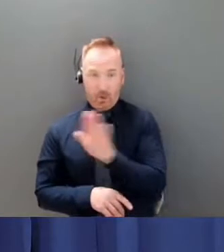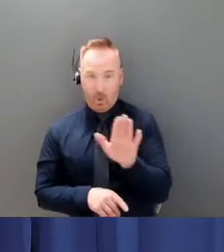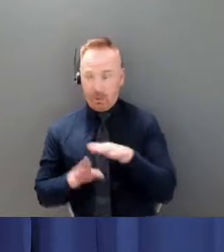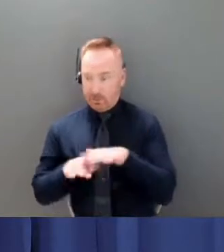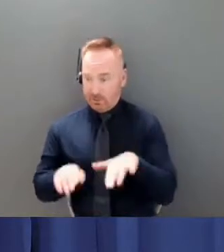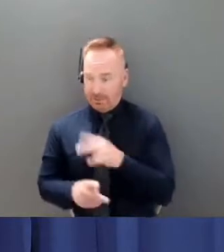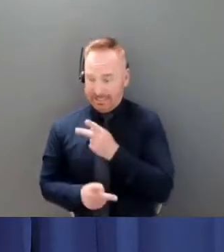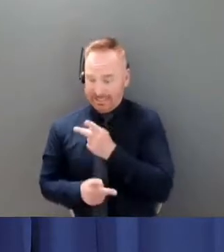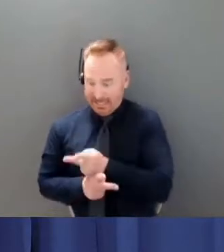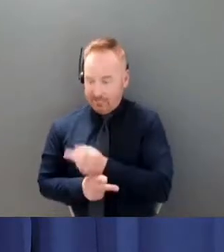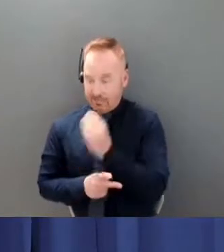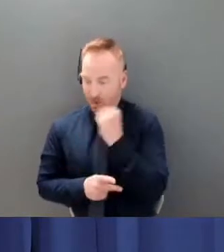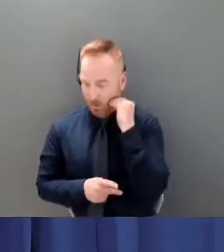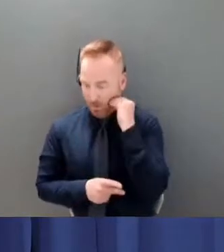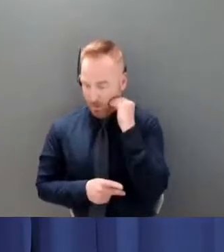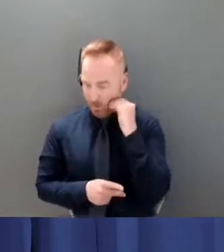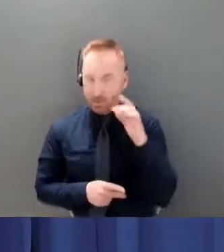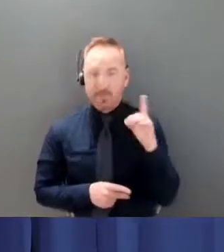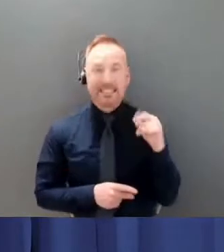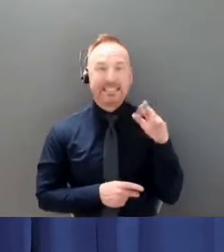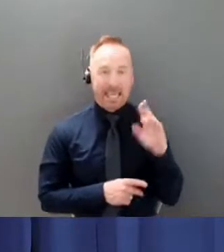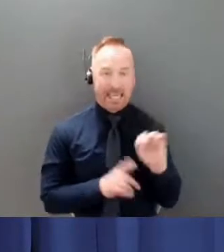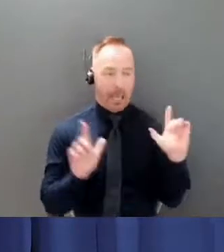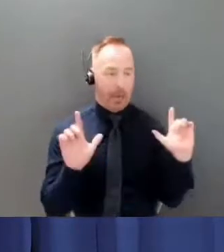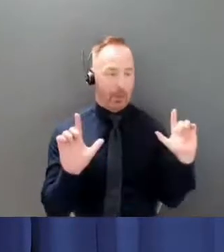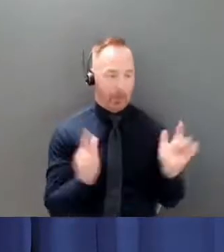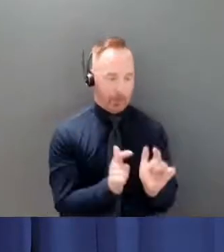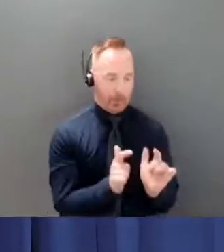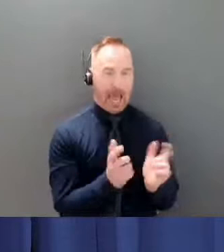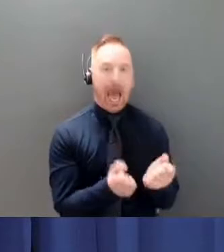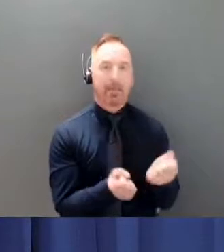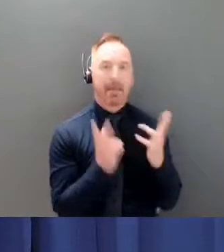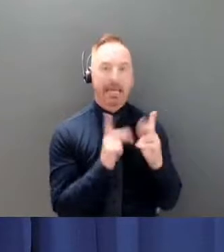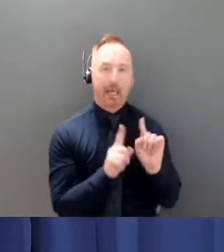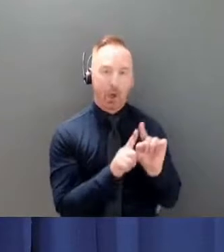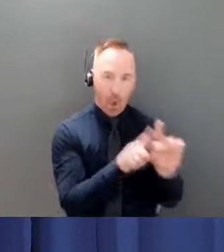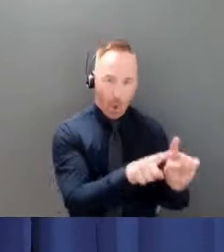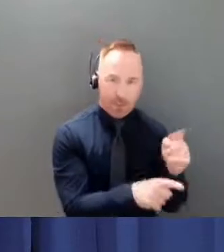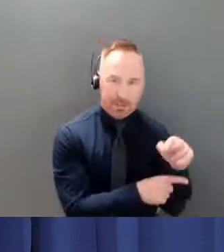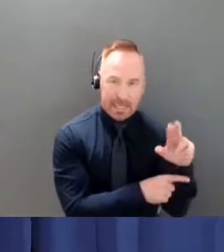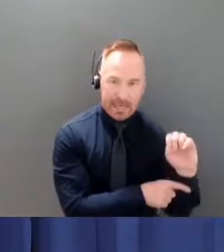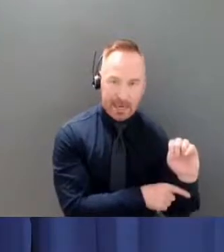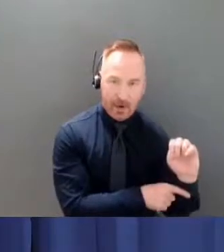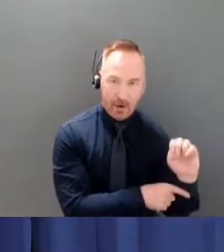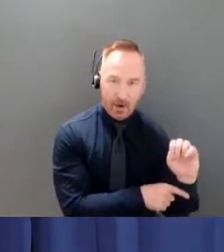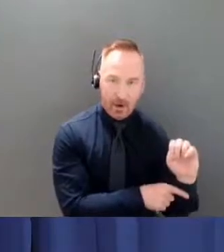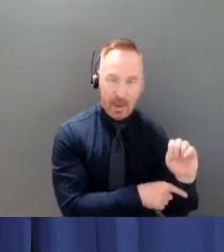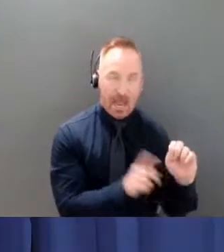populated and reduce the chances of covert transmission to others should there be infection